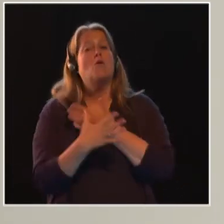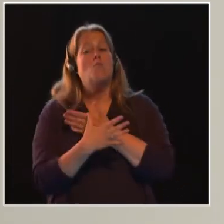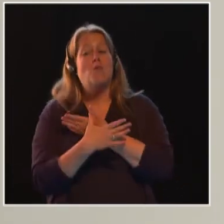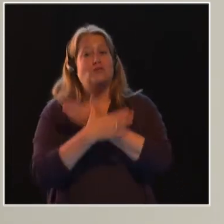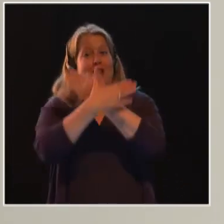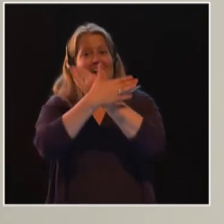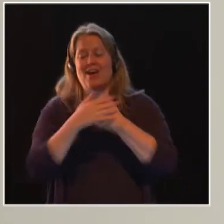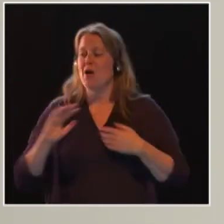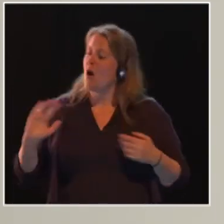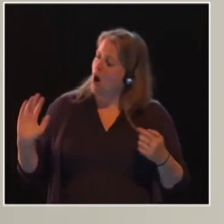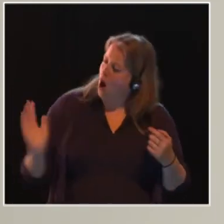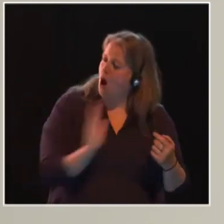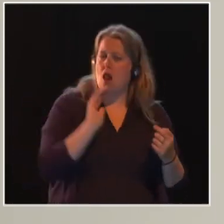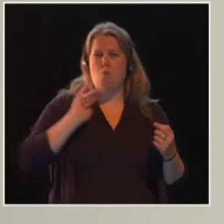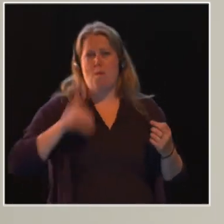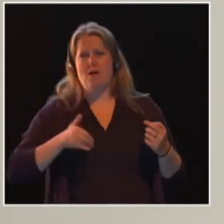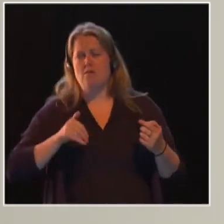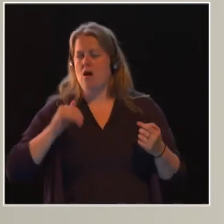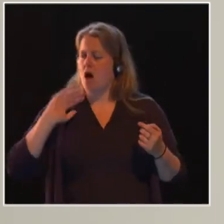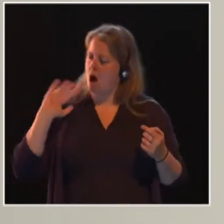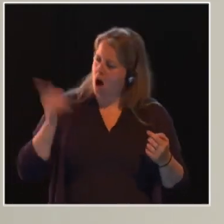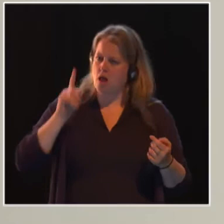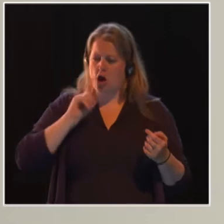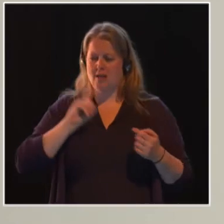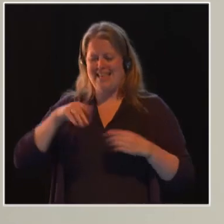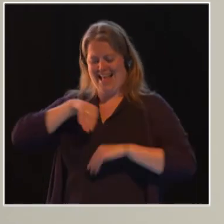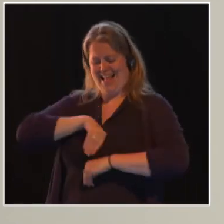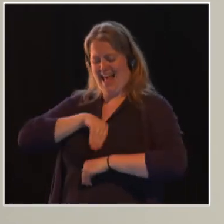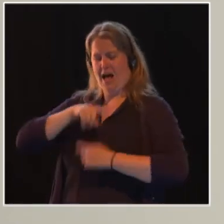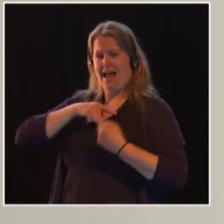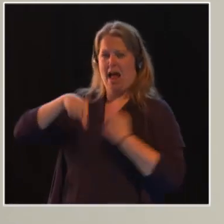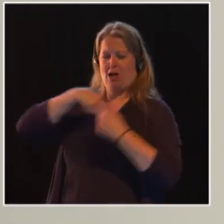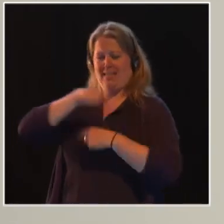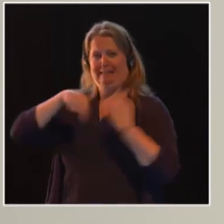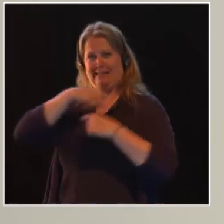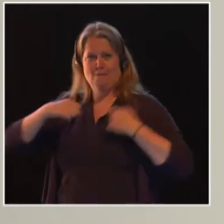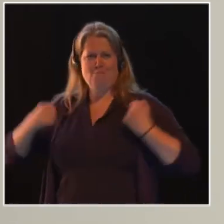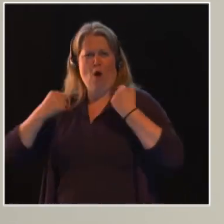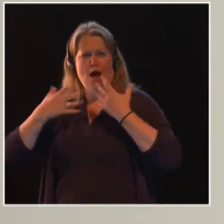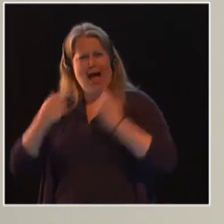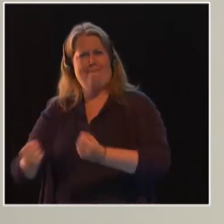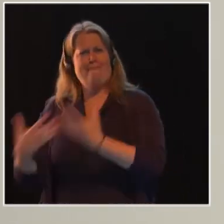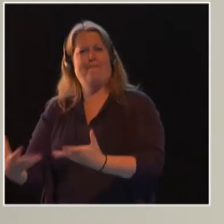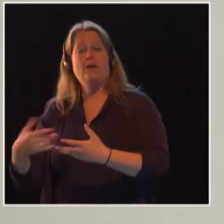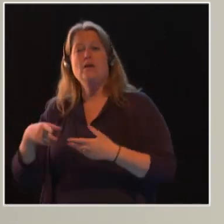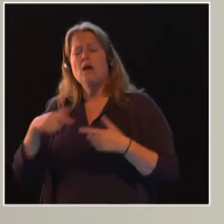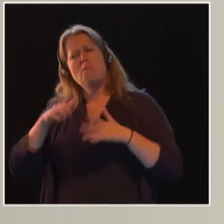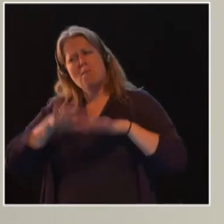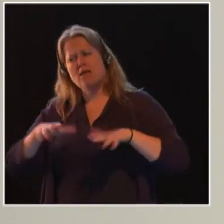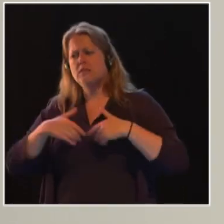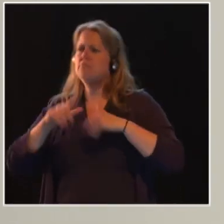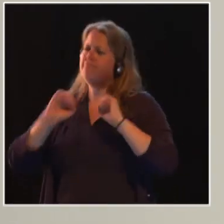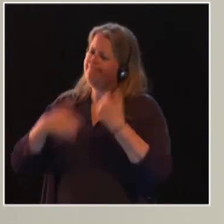has within her the power of a hurricane if she can only spread her wings.